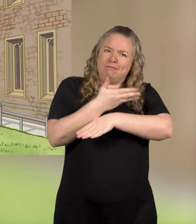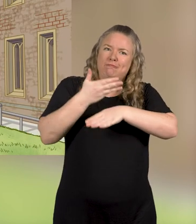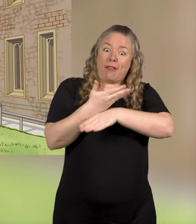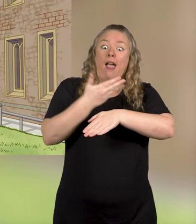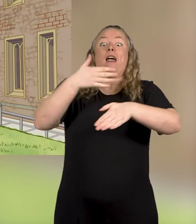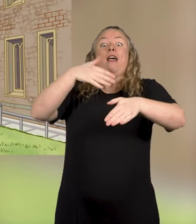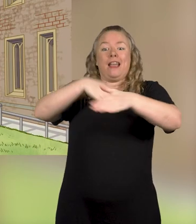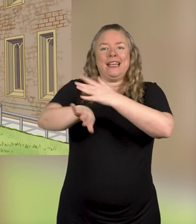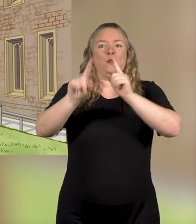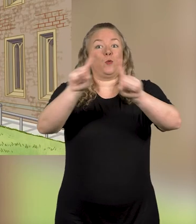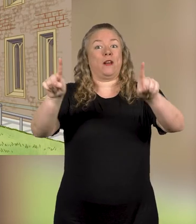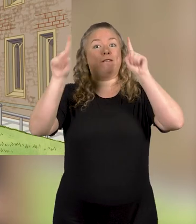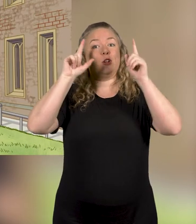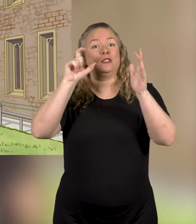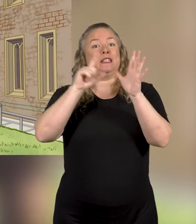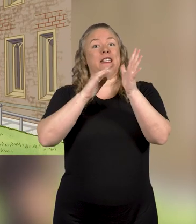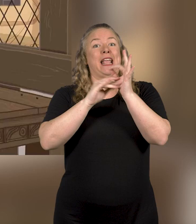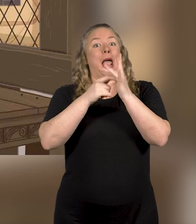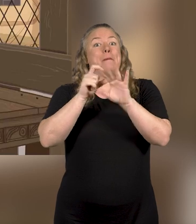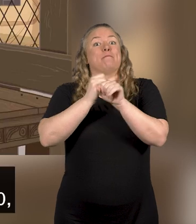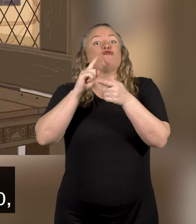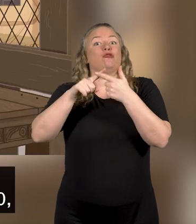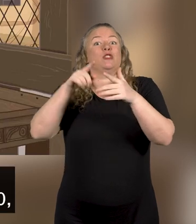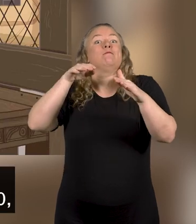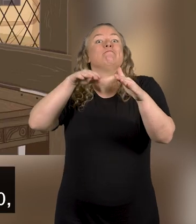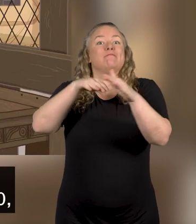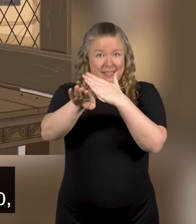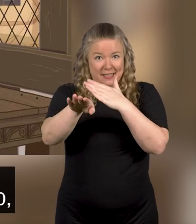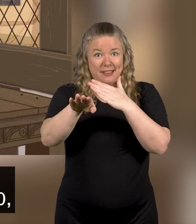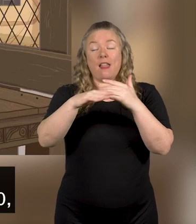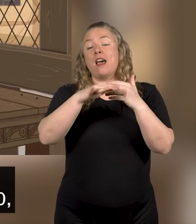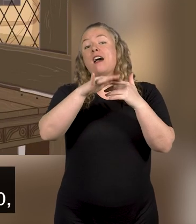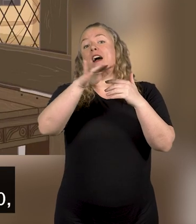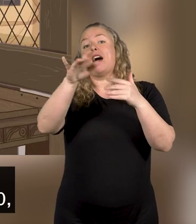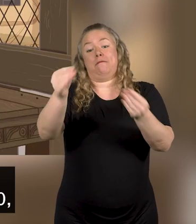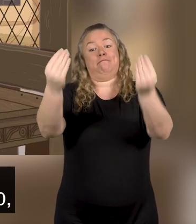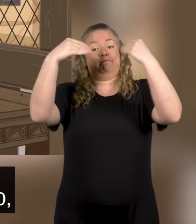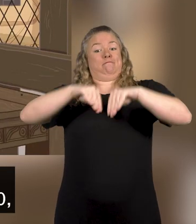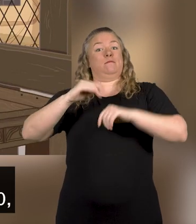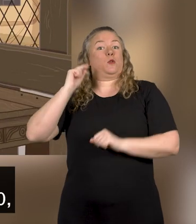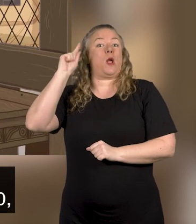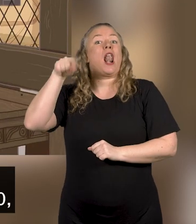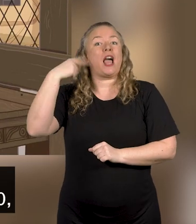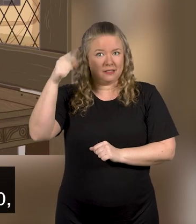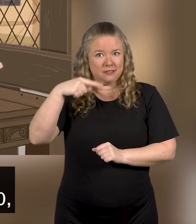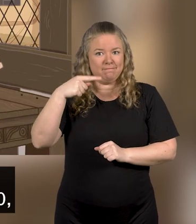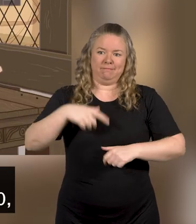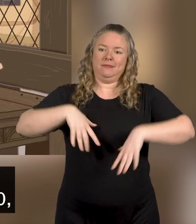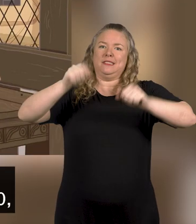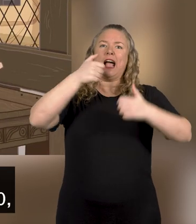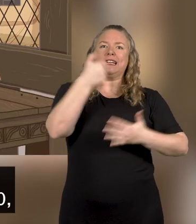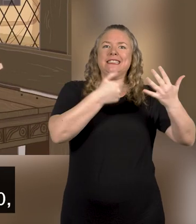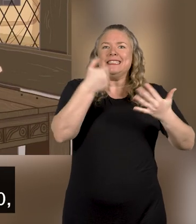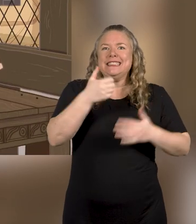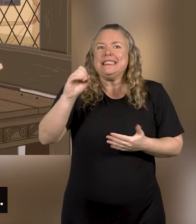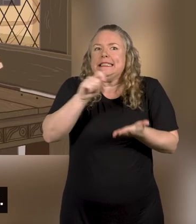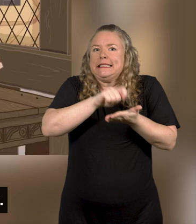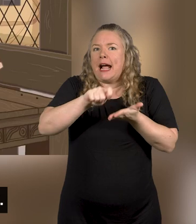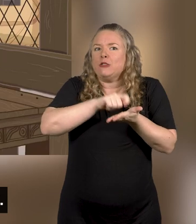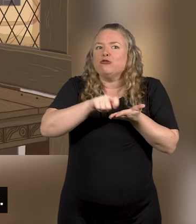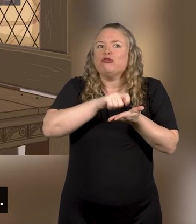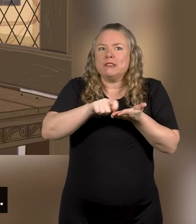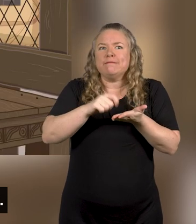could go to university in Cambridge. Pepys moved back to London and started keeping his diary in 1660,